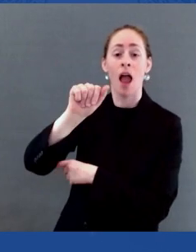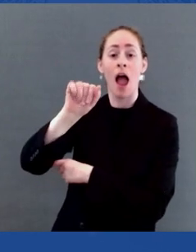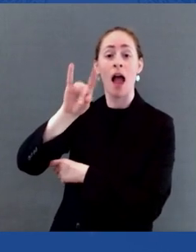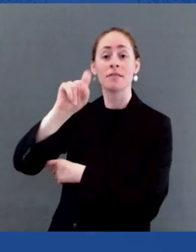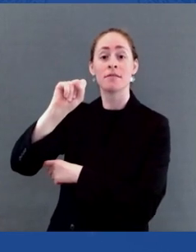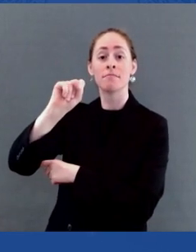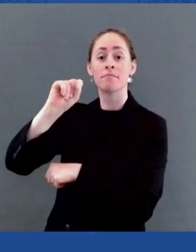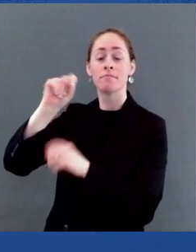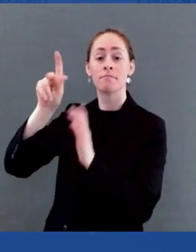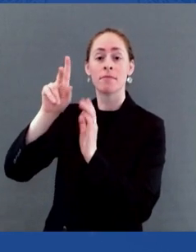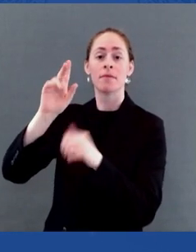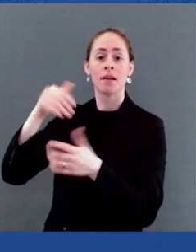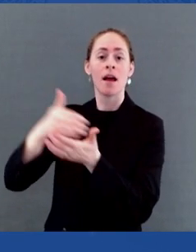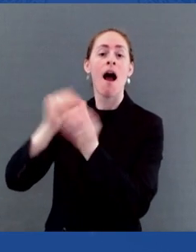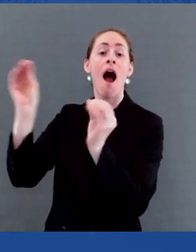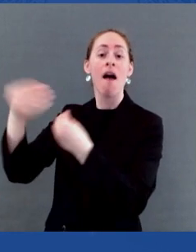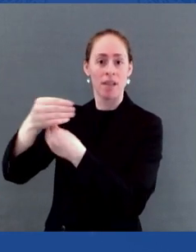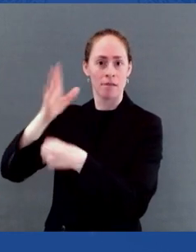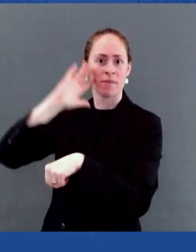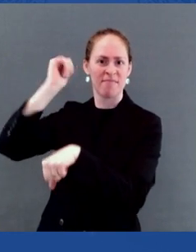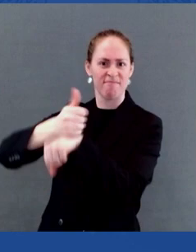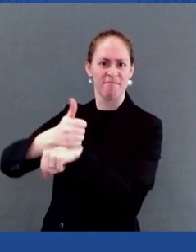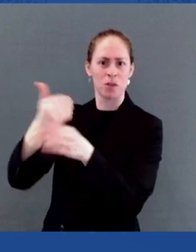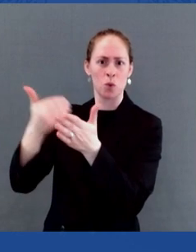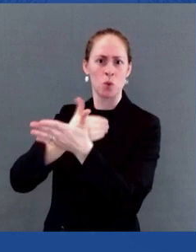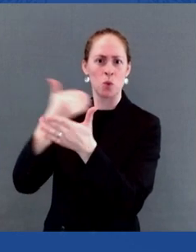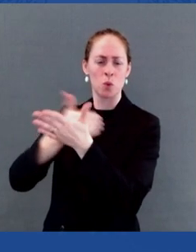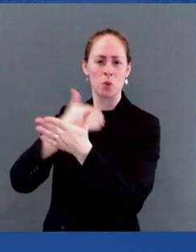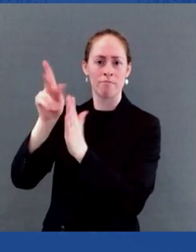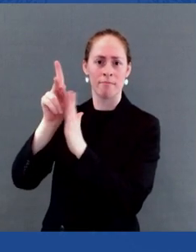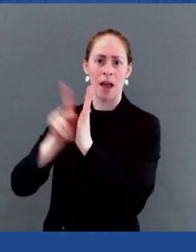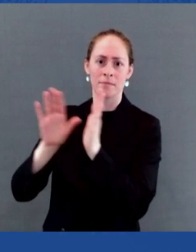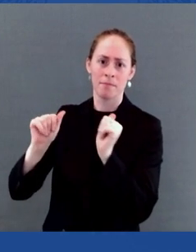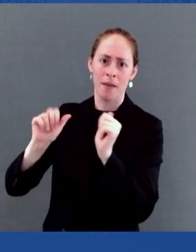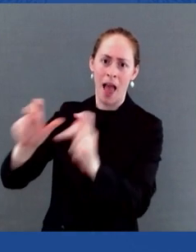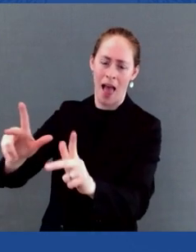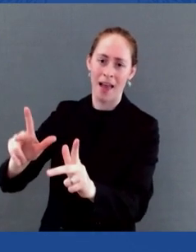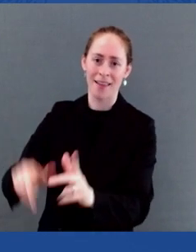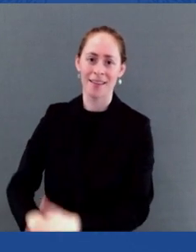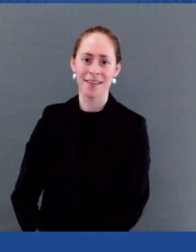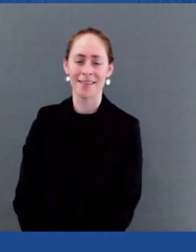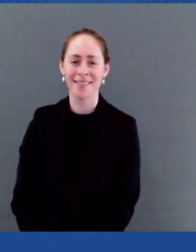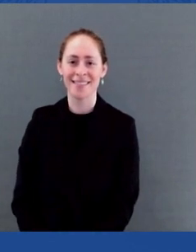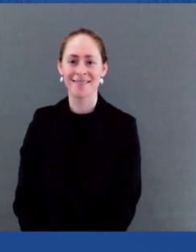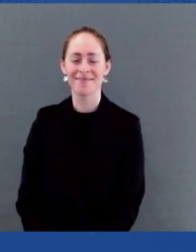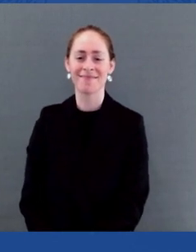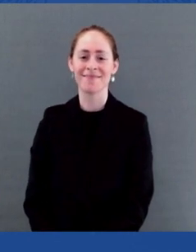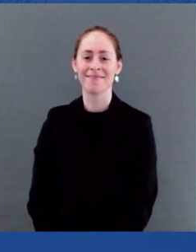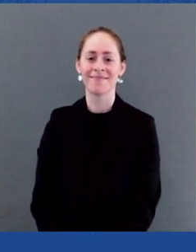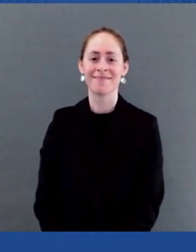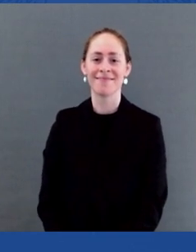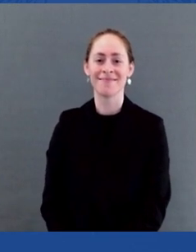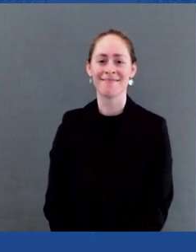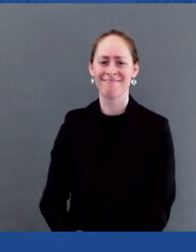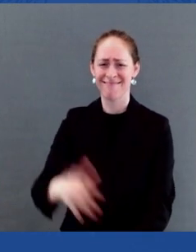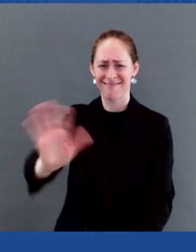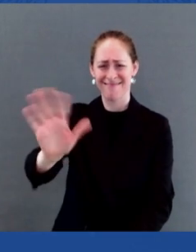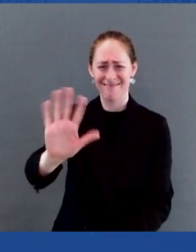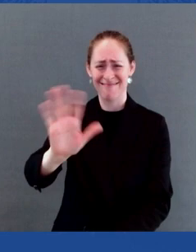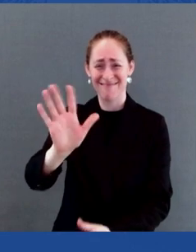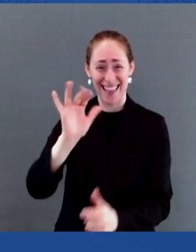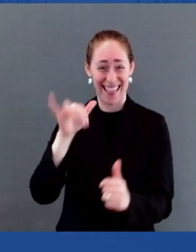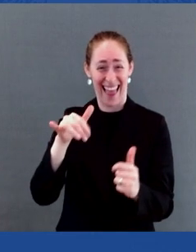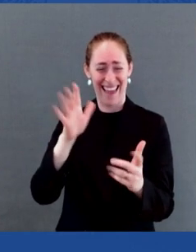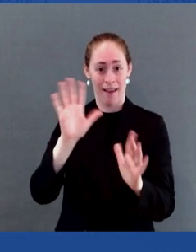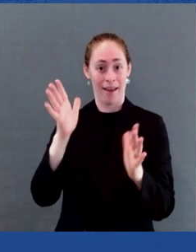I don't deserve any fear. That was the easiest possible thing to do. No, I really mean it.